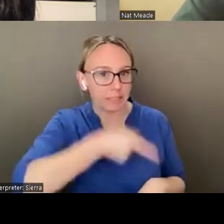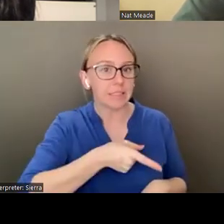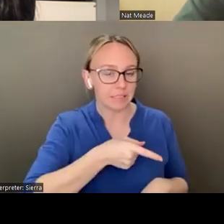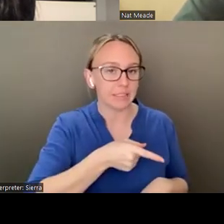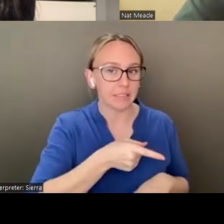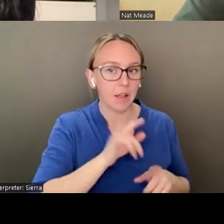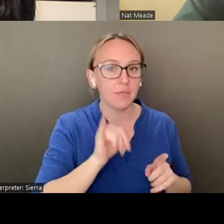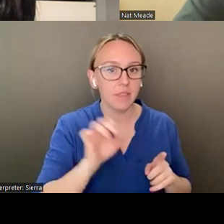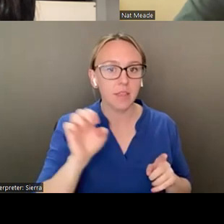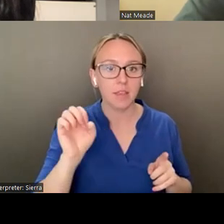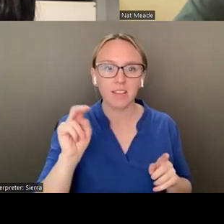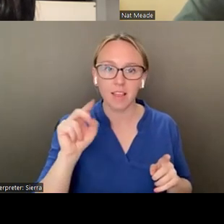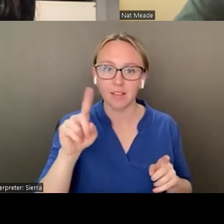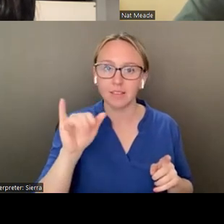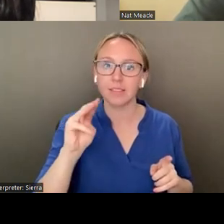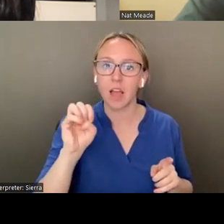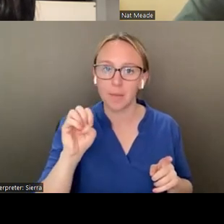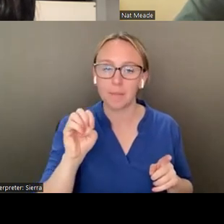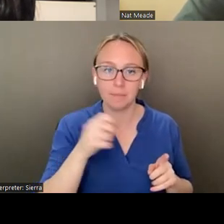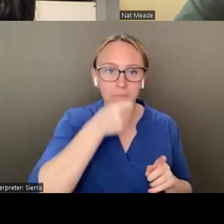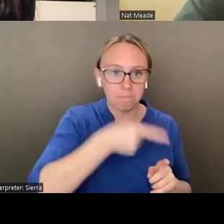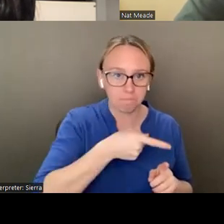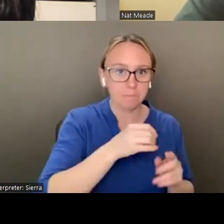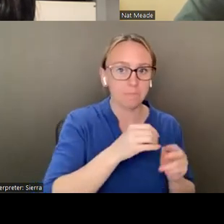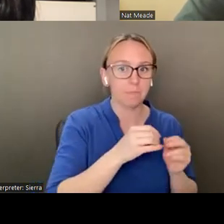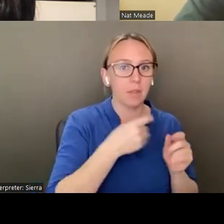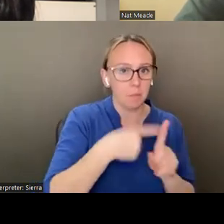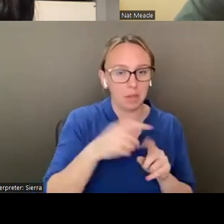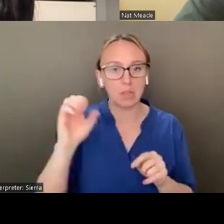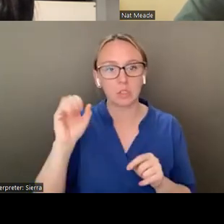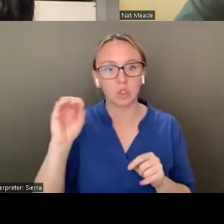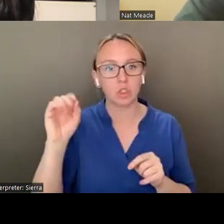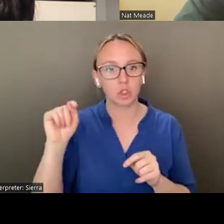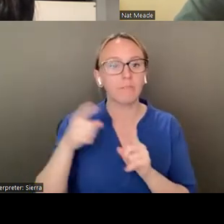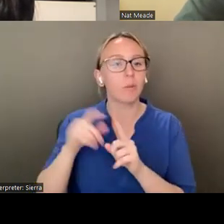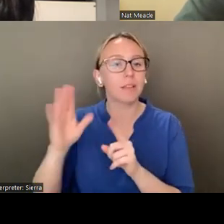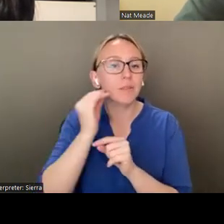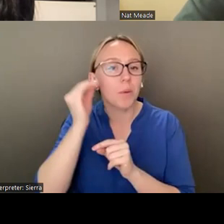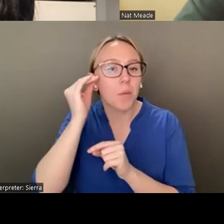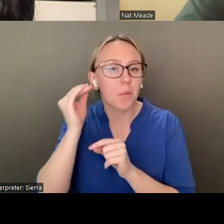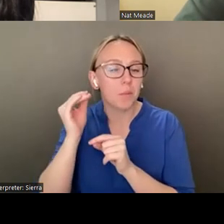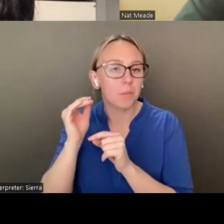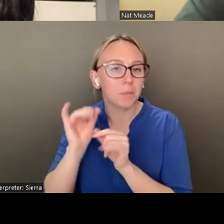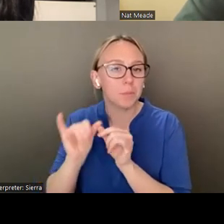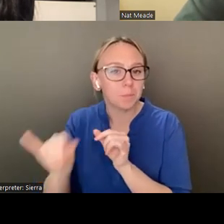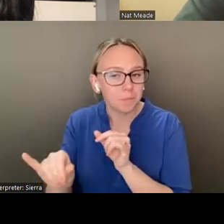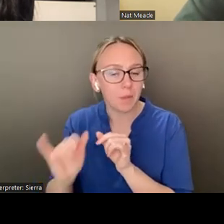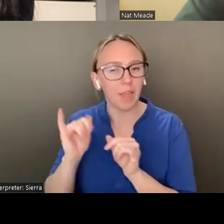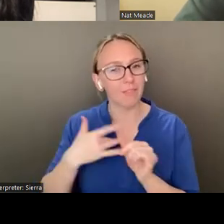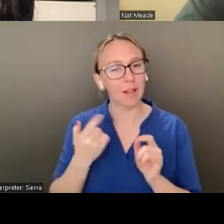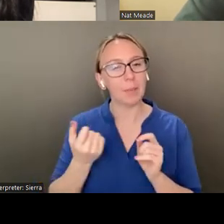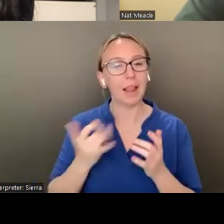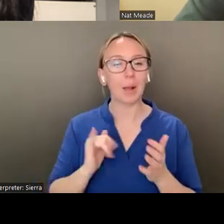enzymes in his mouth with the soot from the domestic dwelling, which I also think is rather poetic too, to make